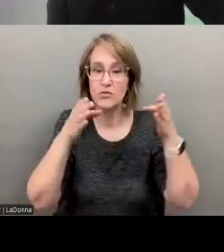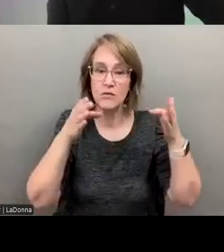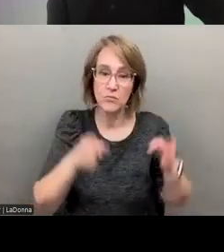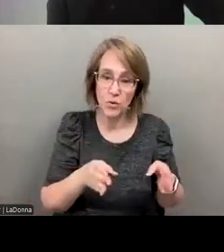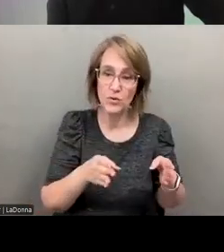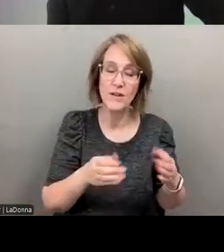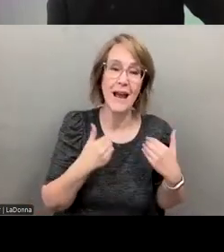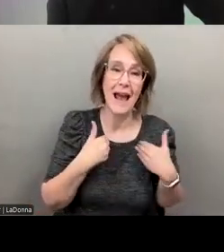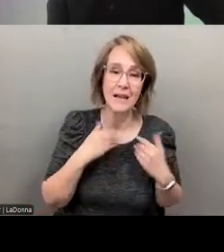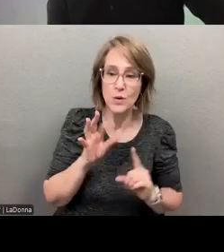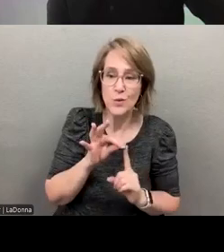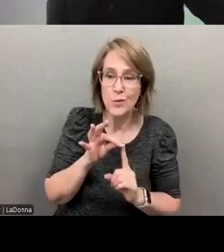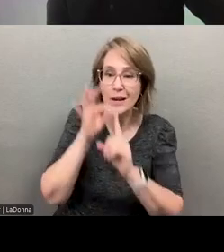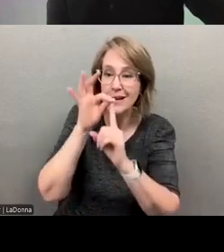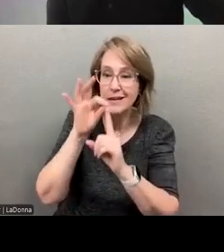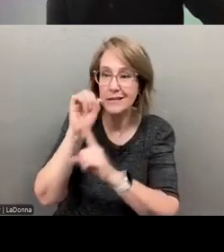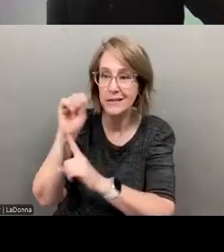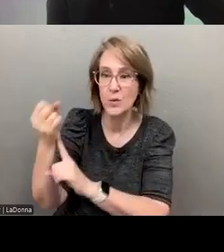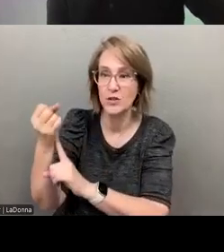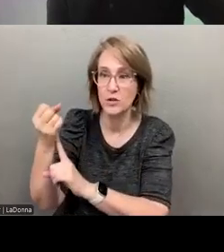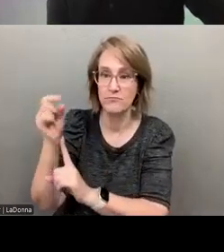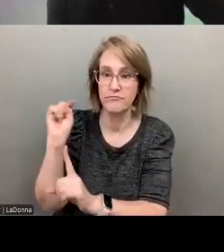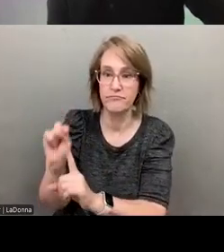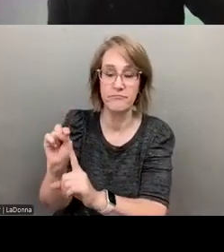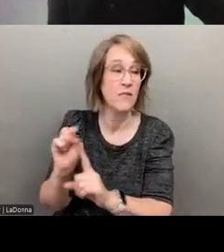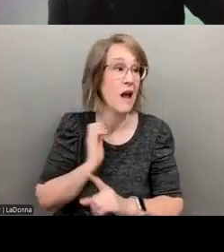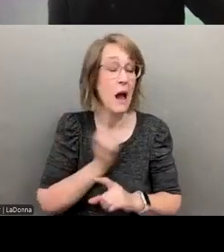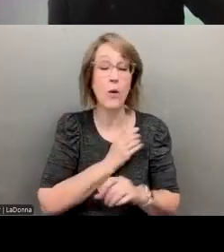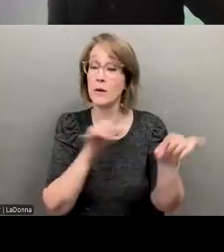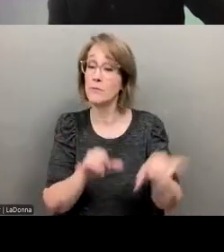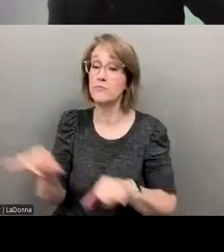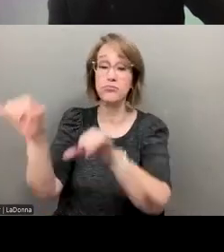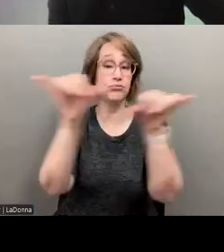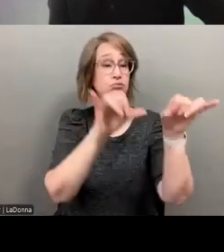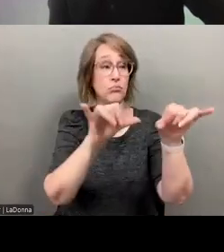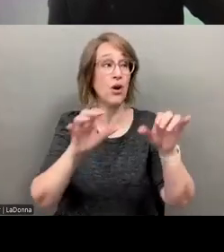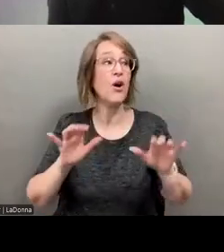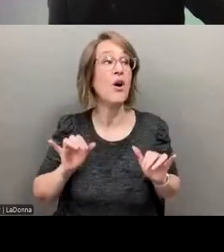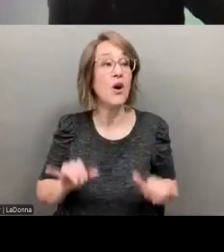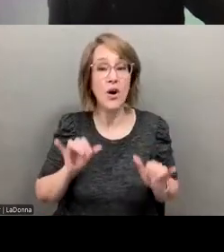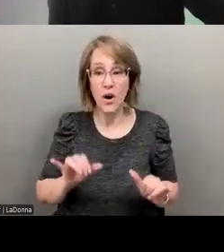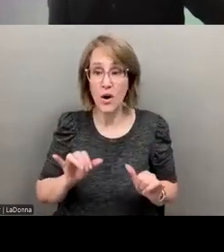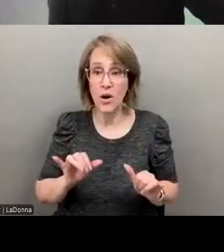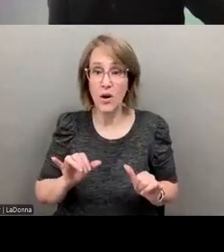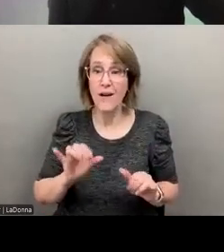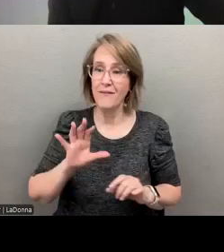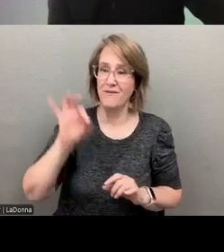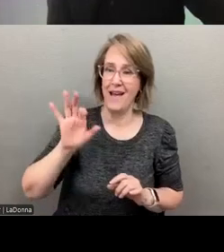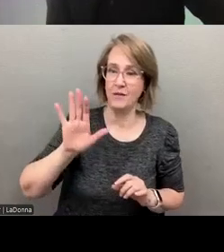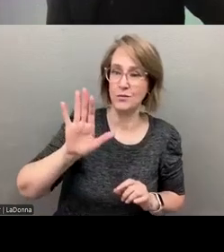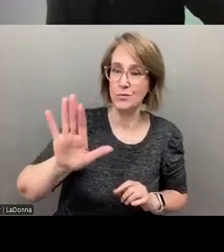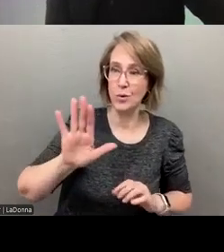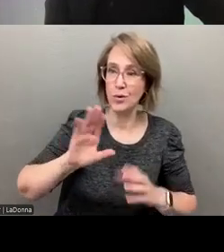have very unique situations and the common goal that, that, that I would encourage this all is to find that number for